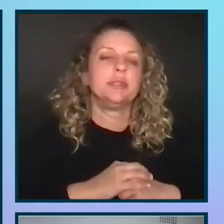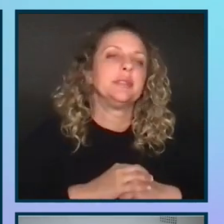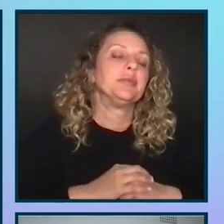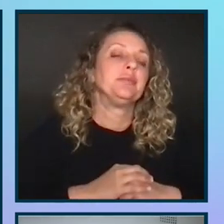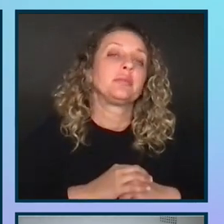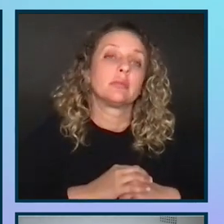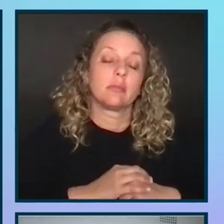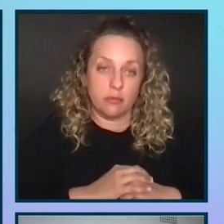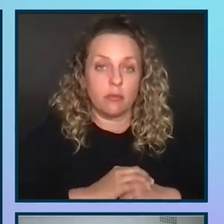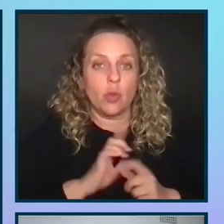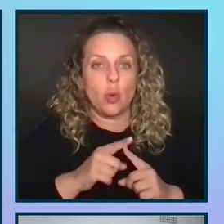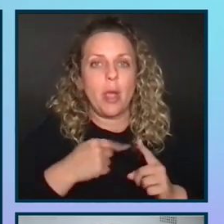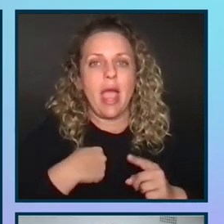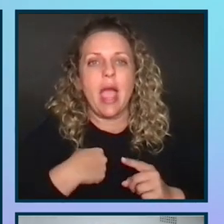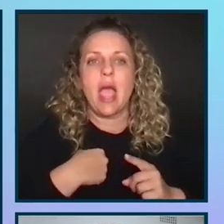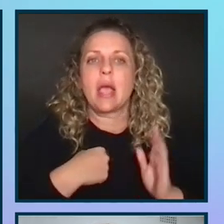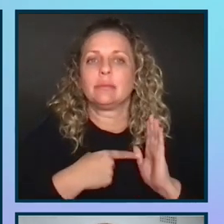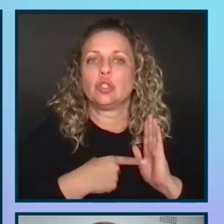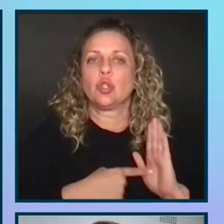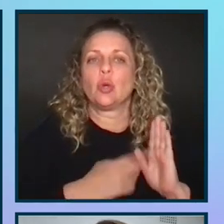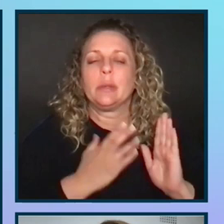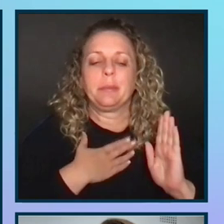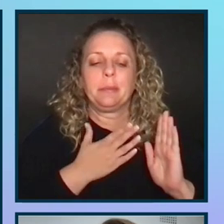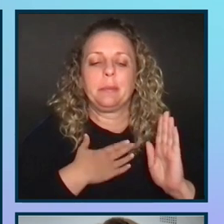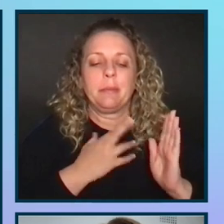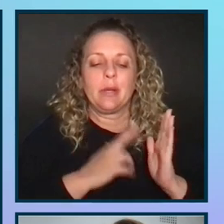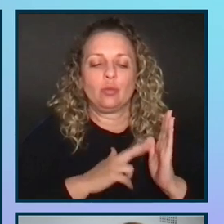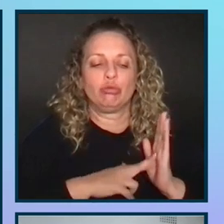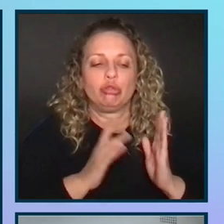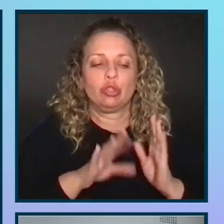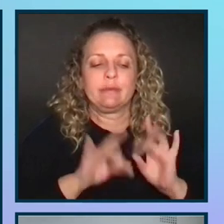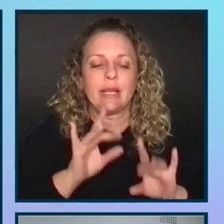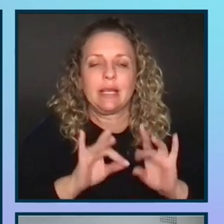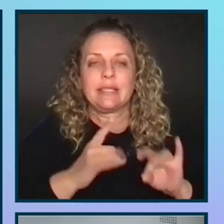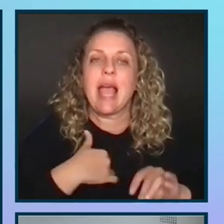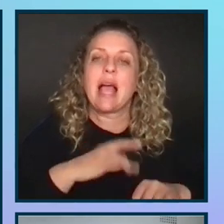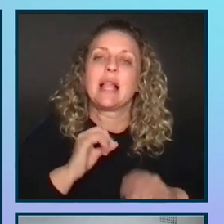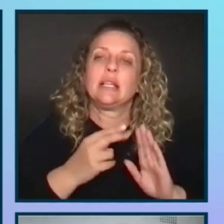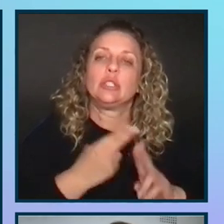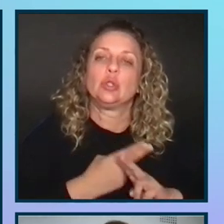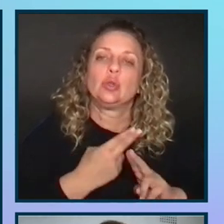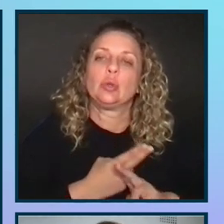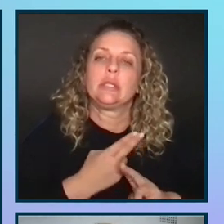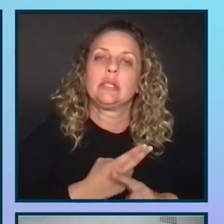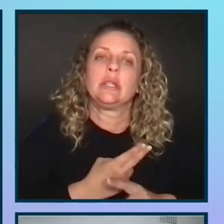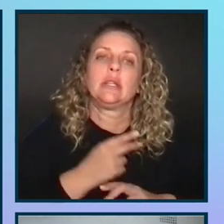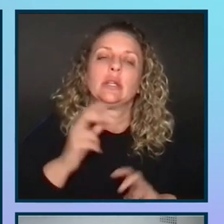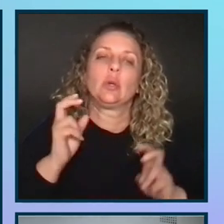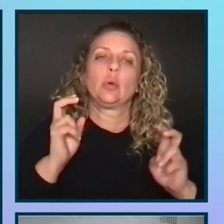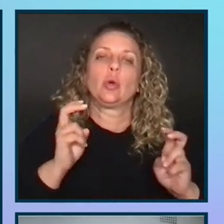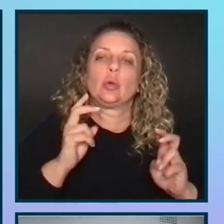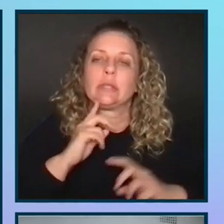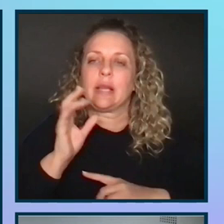When I am showcasing my research findings, I like to utilize quotes and